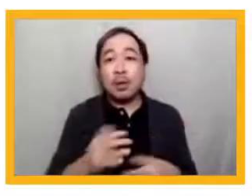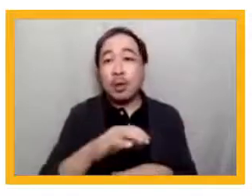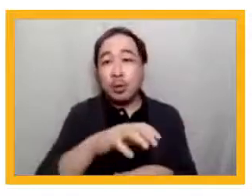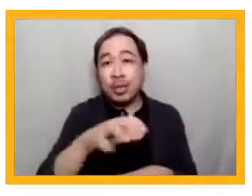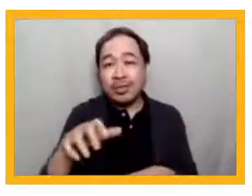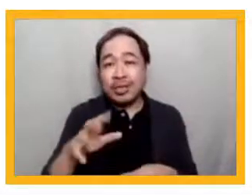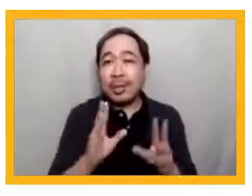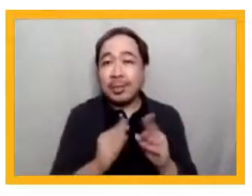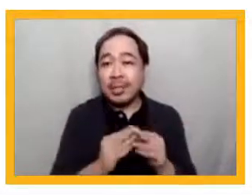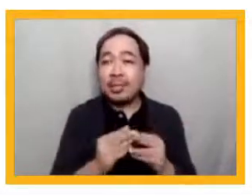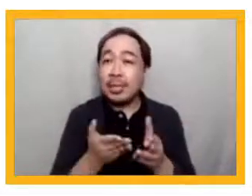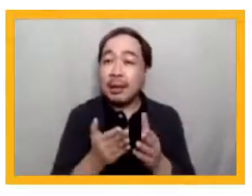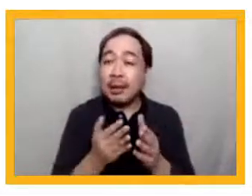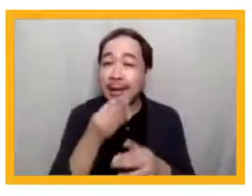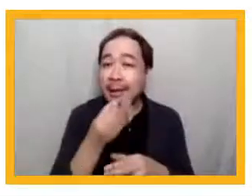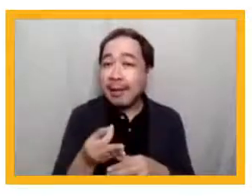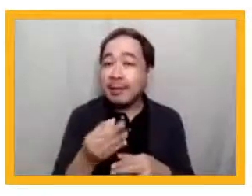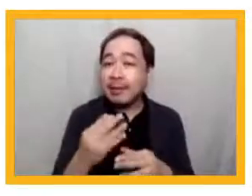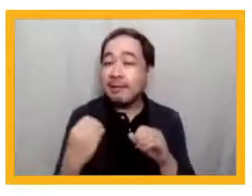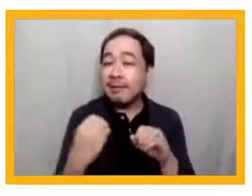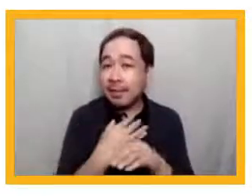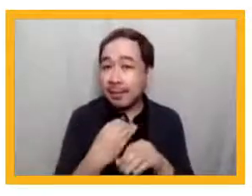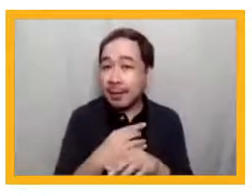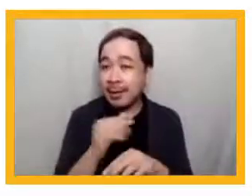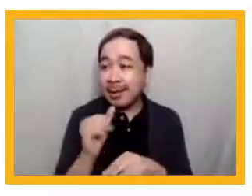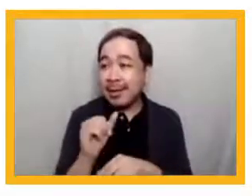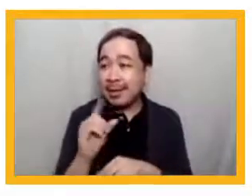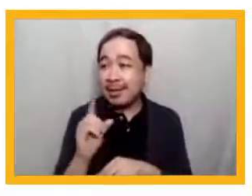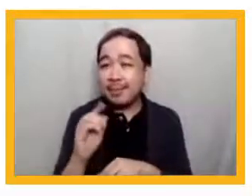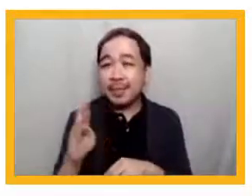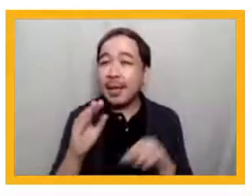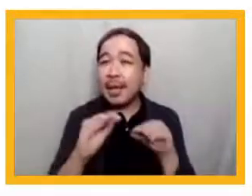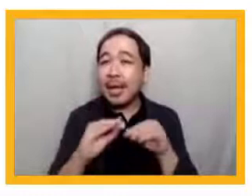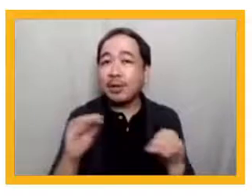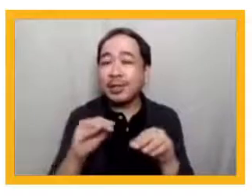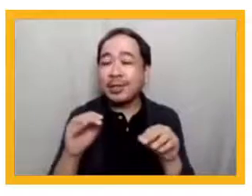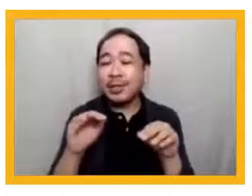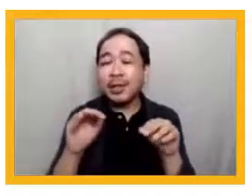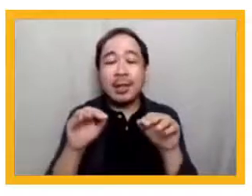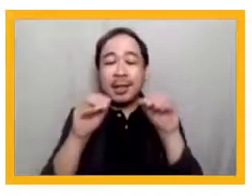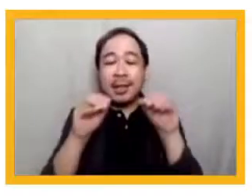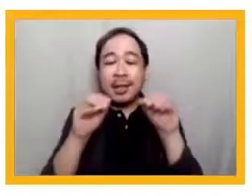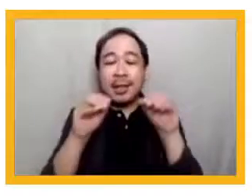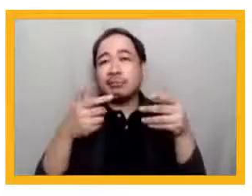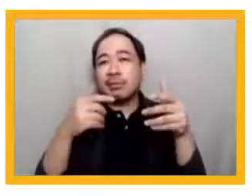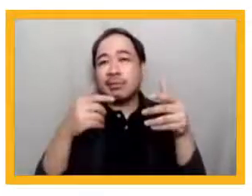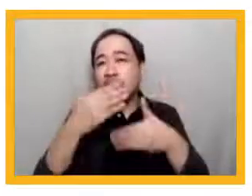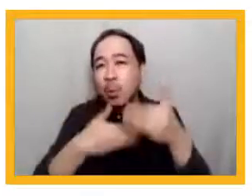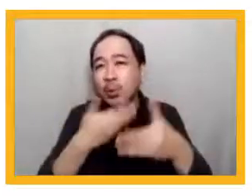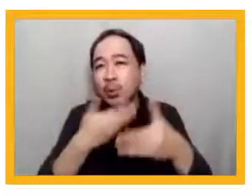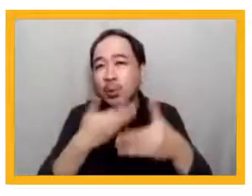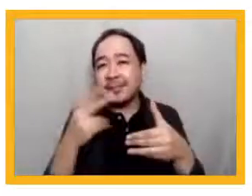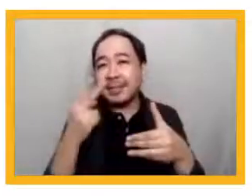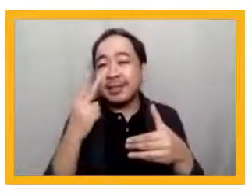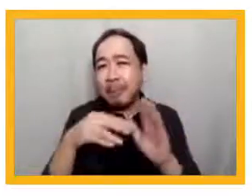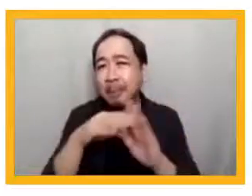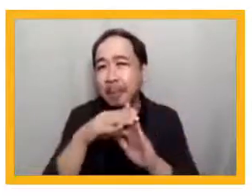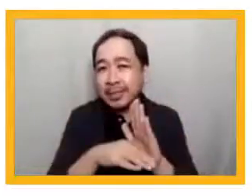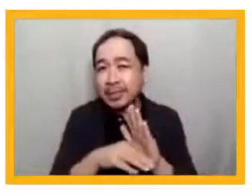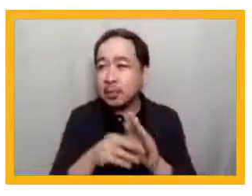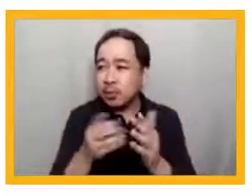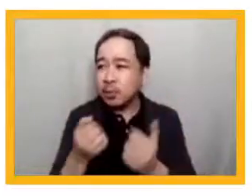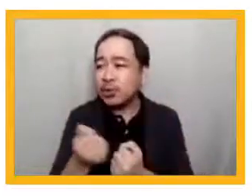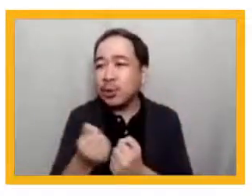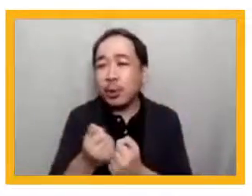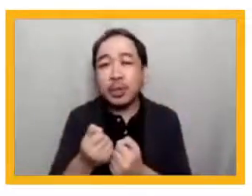feedback on ADB's initial education framework. The main objective of the proposed framework is to support ADB's developing member countries